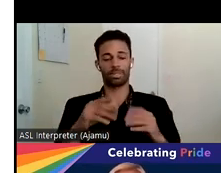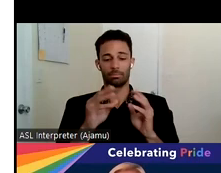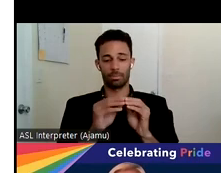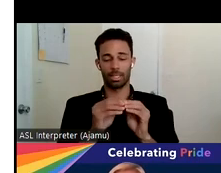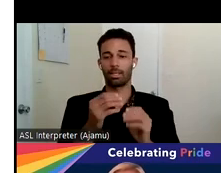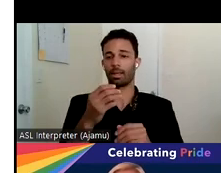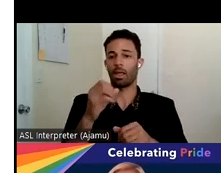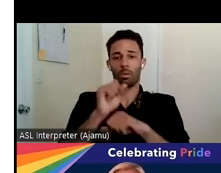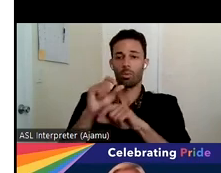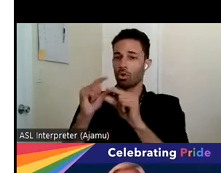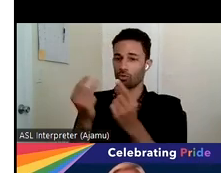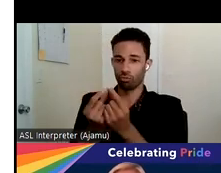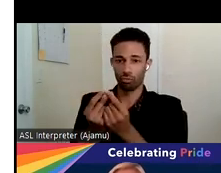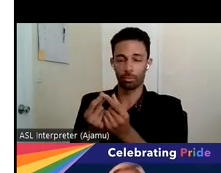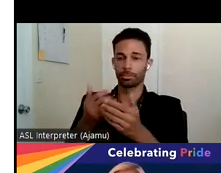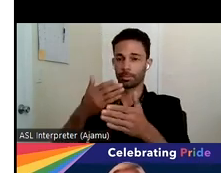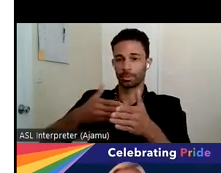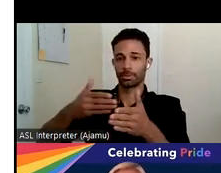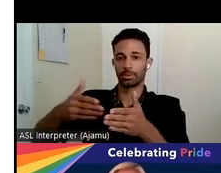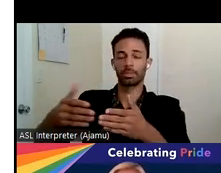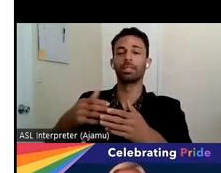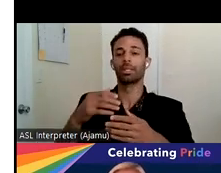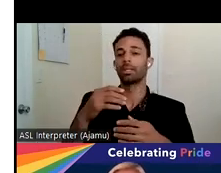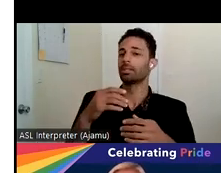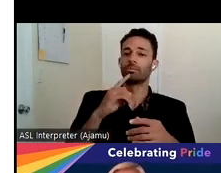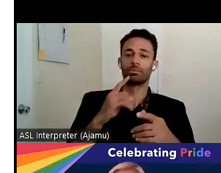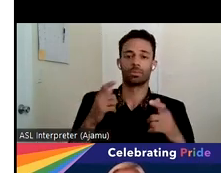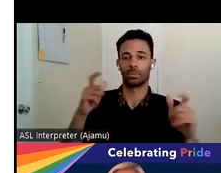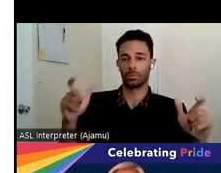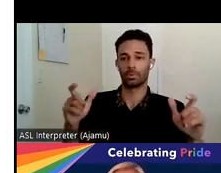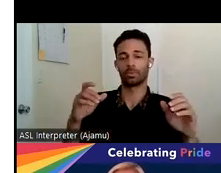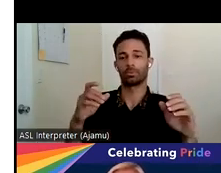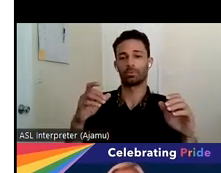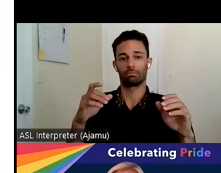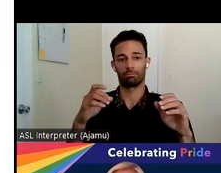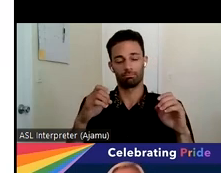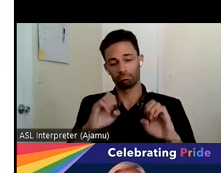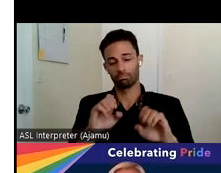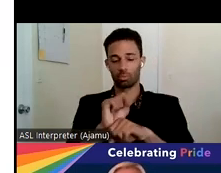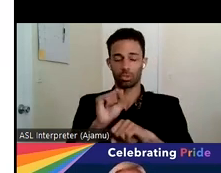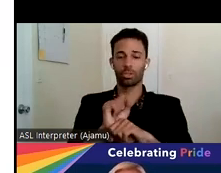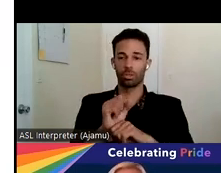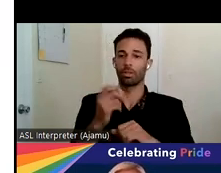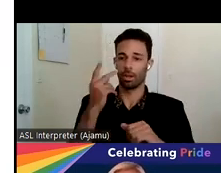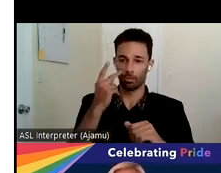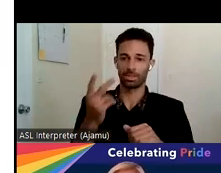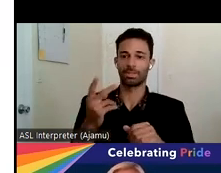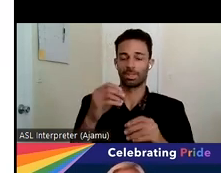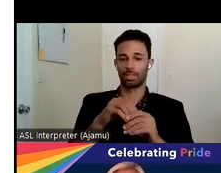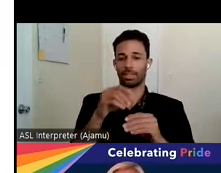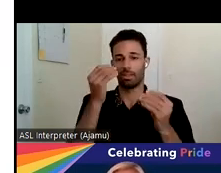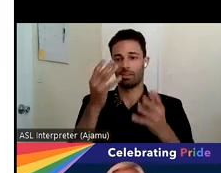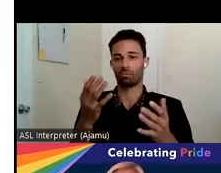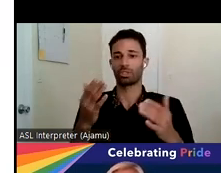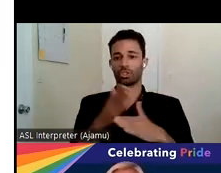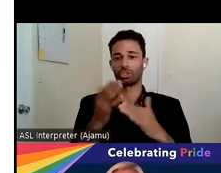groups in the interim it's just a tremendous effort and we really see uh that through the rich information that was shared today so keep up